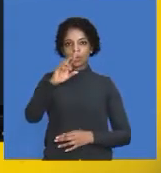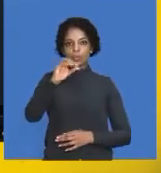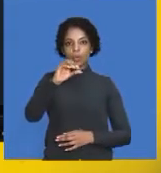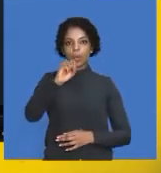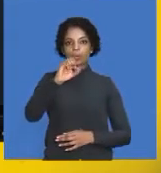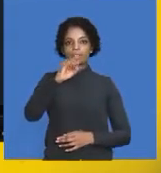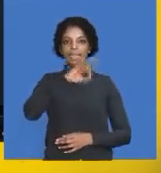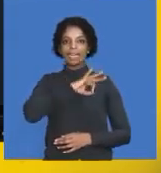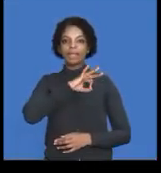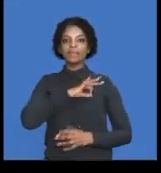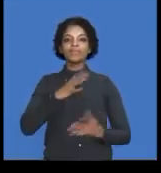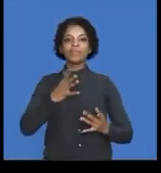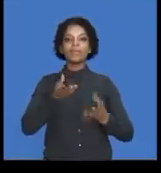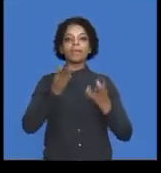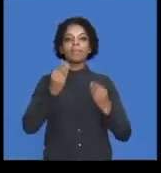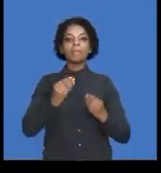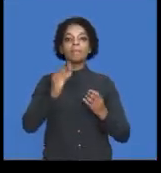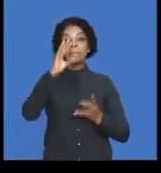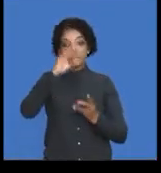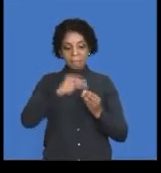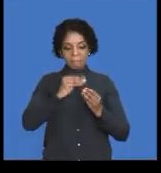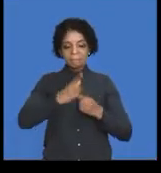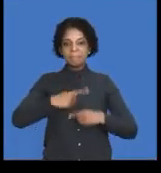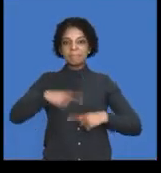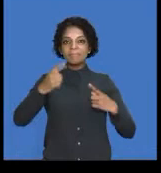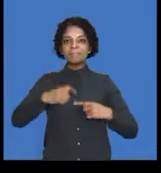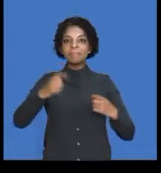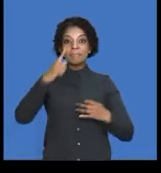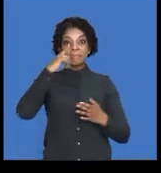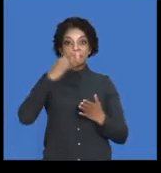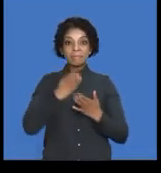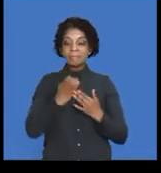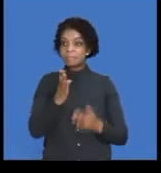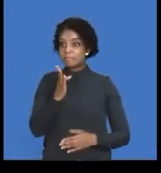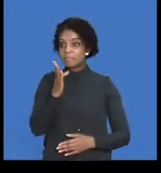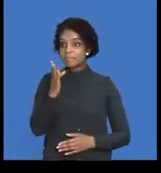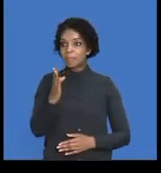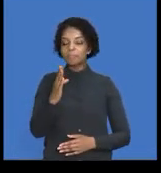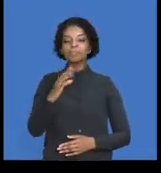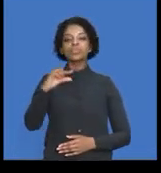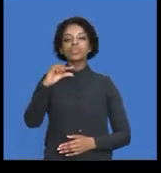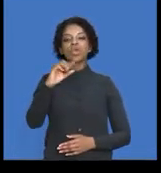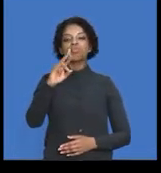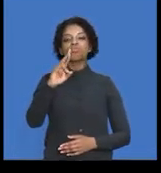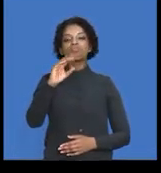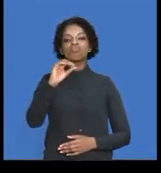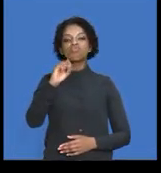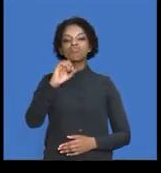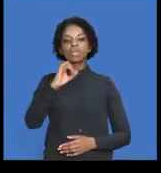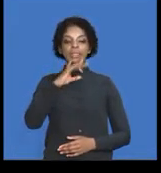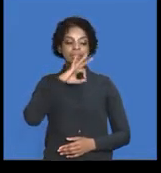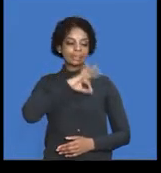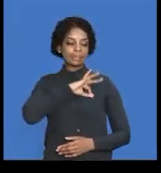expense. And here, it is evident where you see there's your gross salary plus your contributions